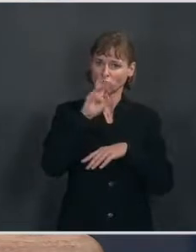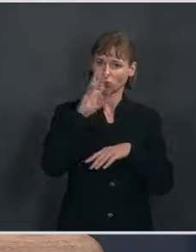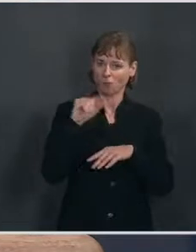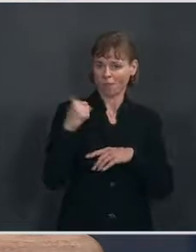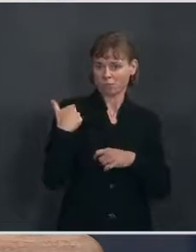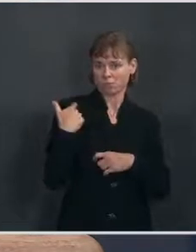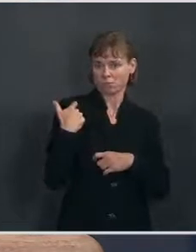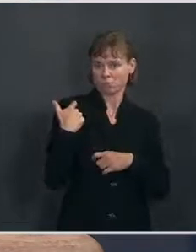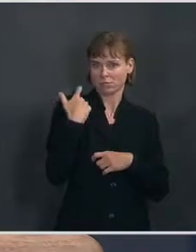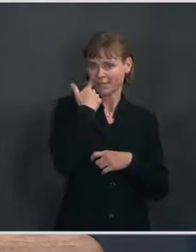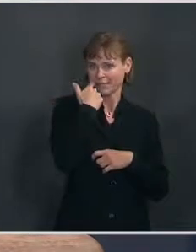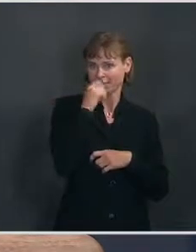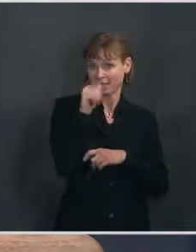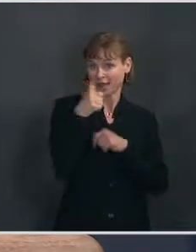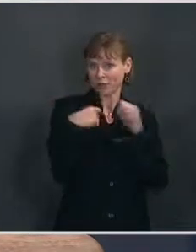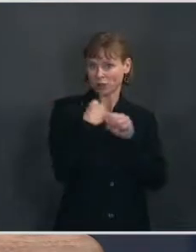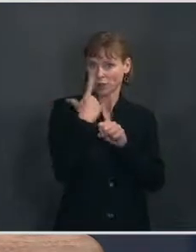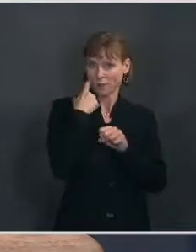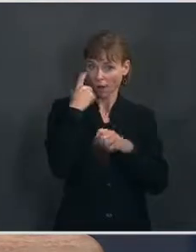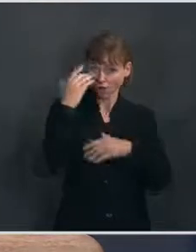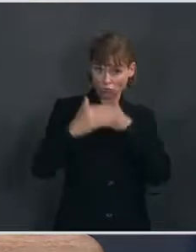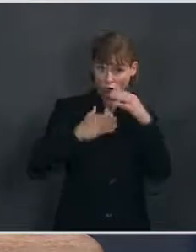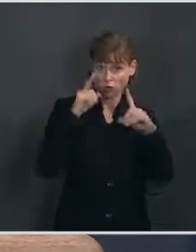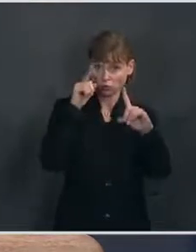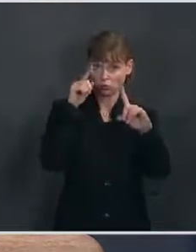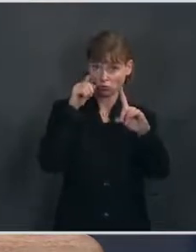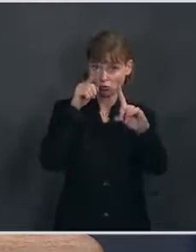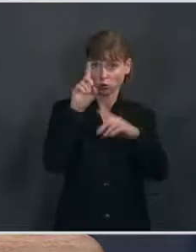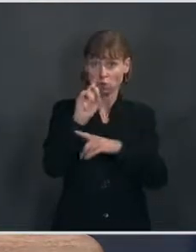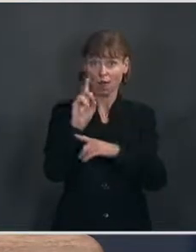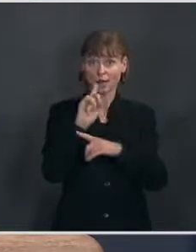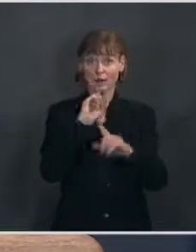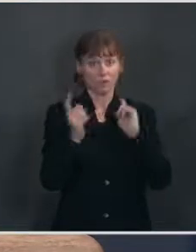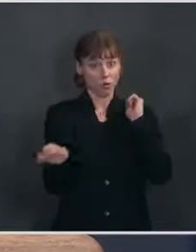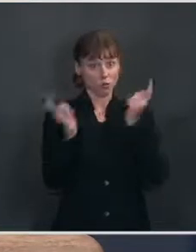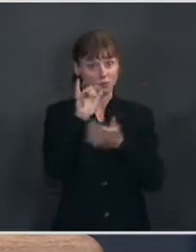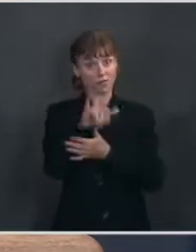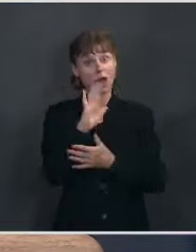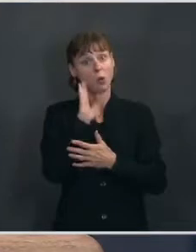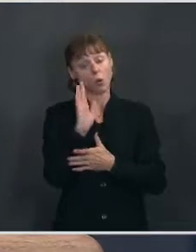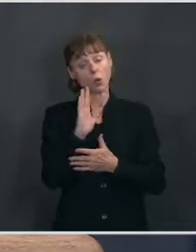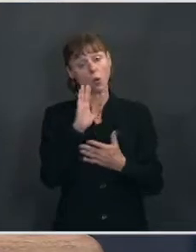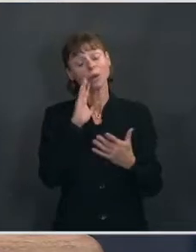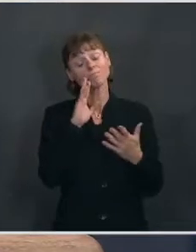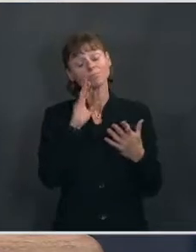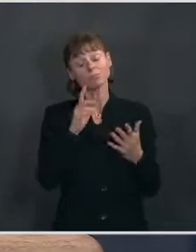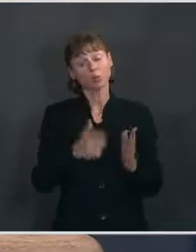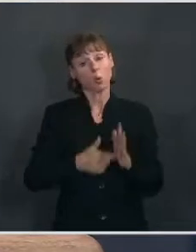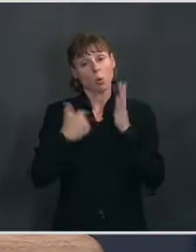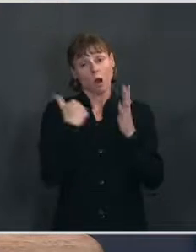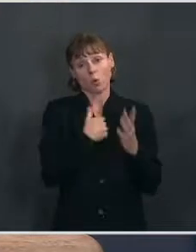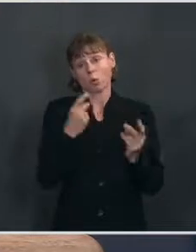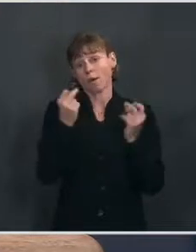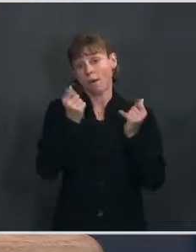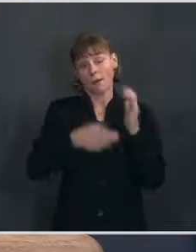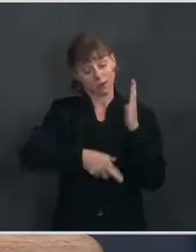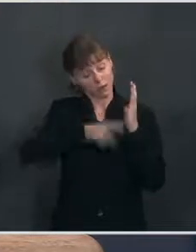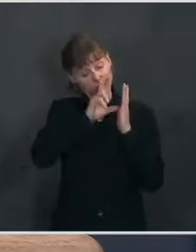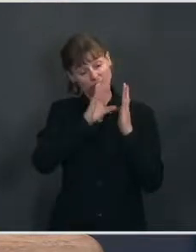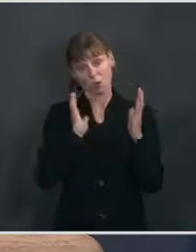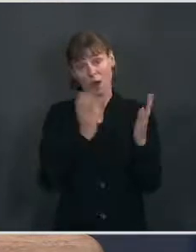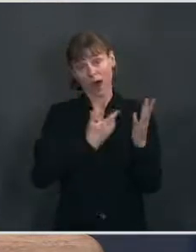based on progress toward democracy. The reversal of that progress will necessitate an immediate review of our sanctions laws and authorities,